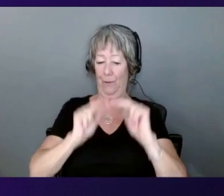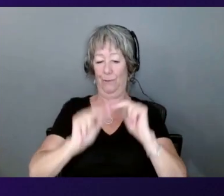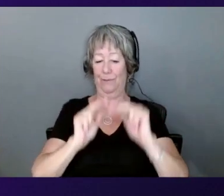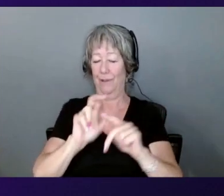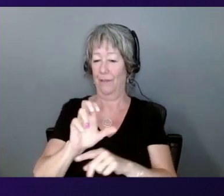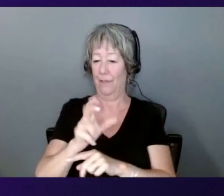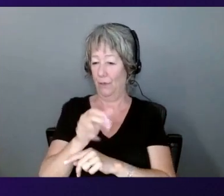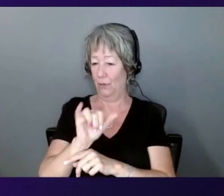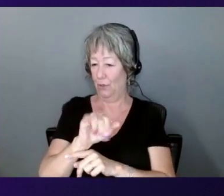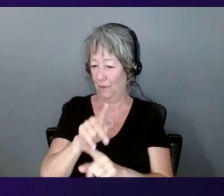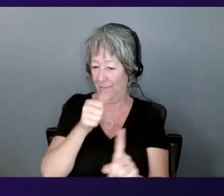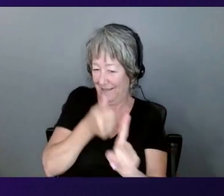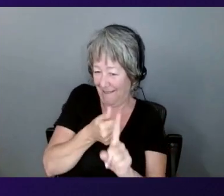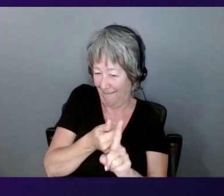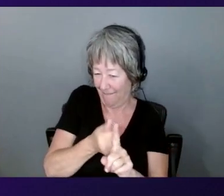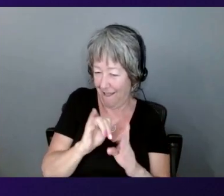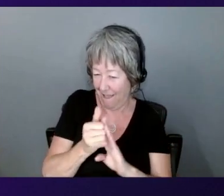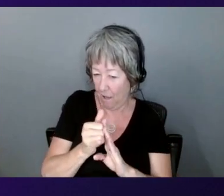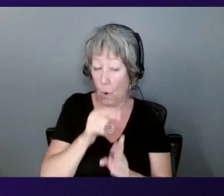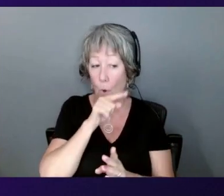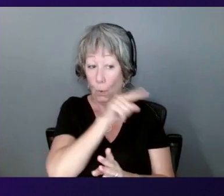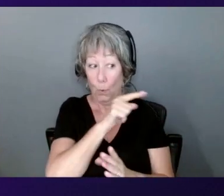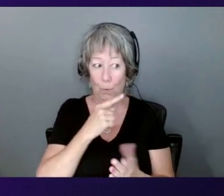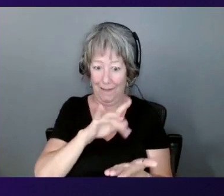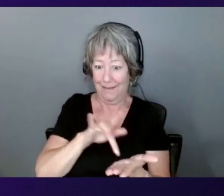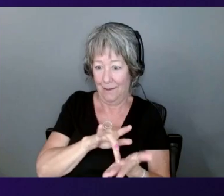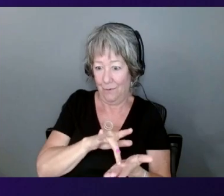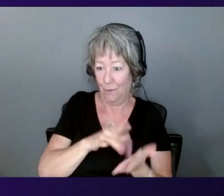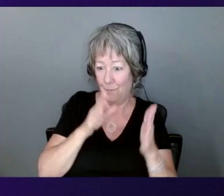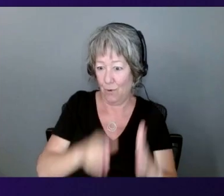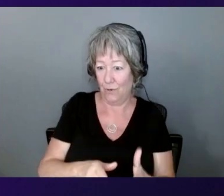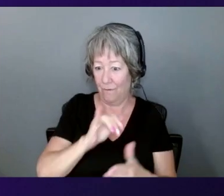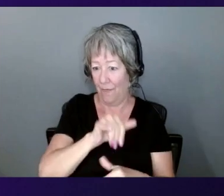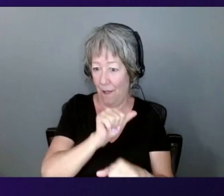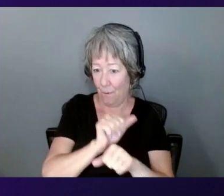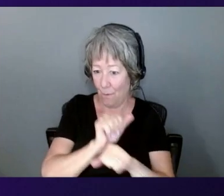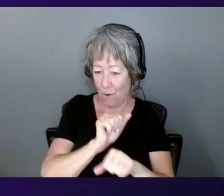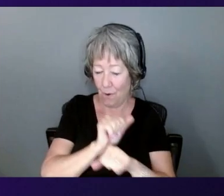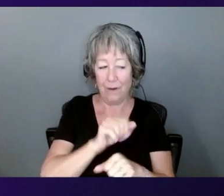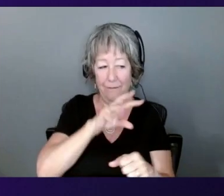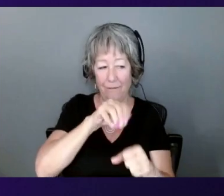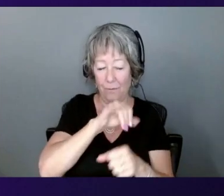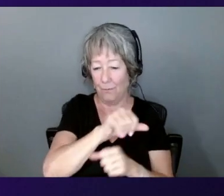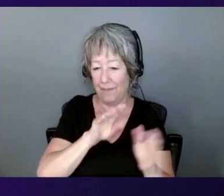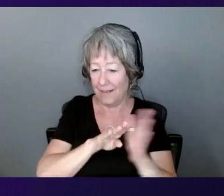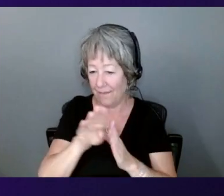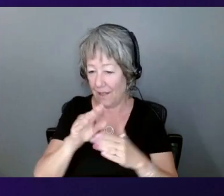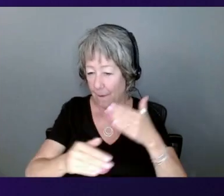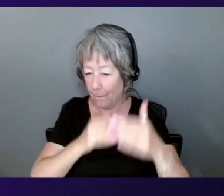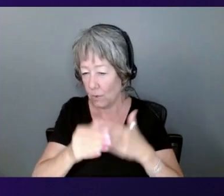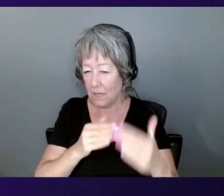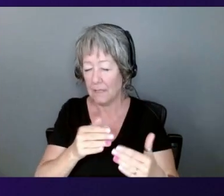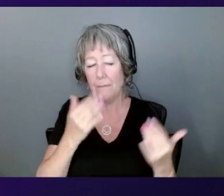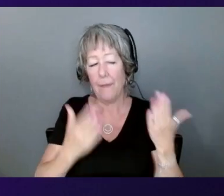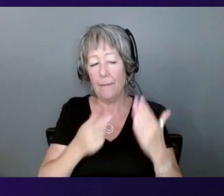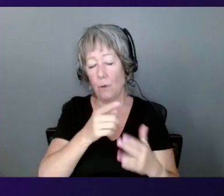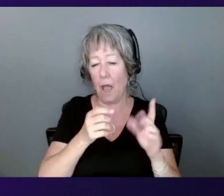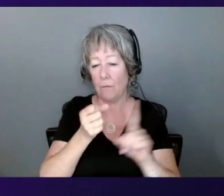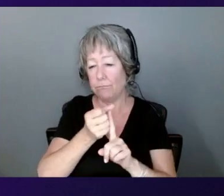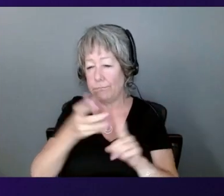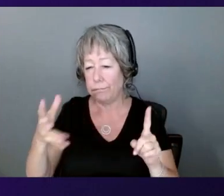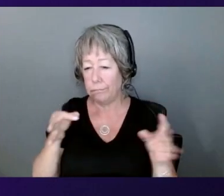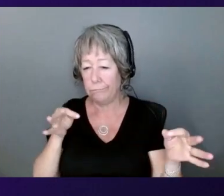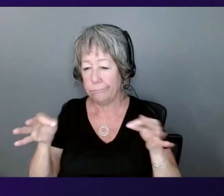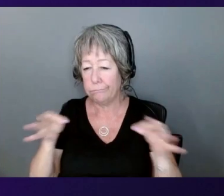architecture and really build in a lot of the key differentiators in our development process, why don't you talk a little bit more about how we build chips